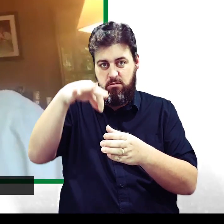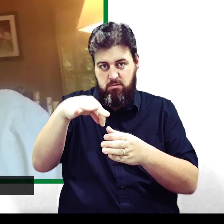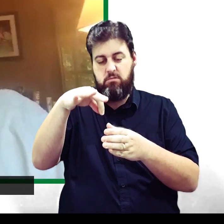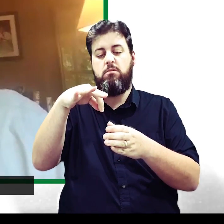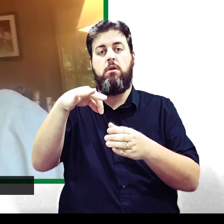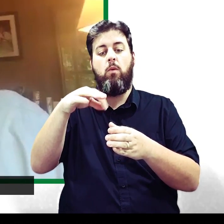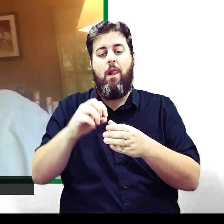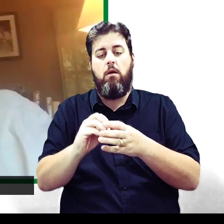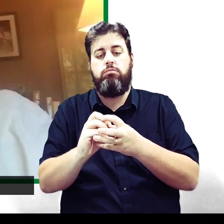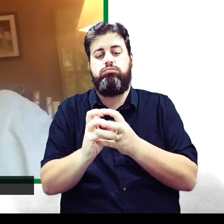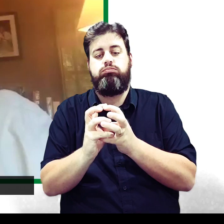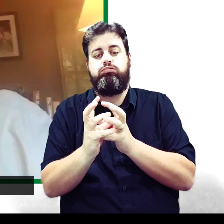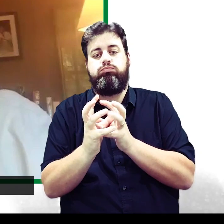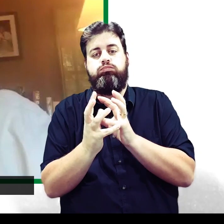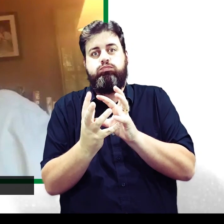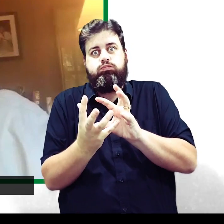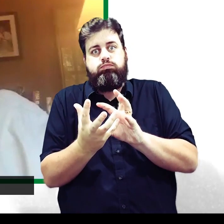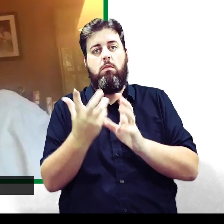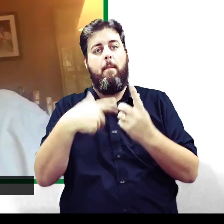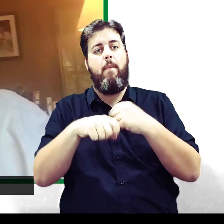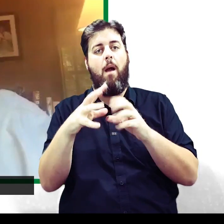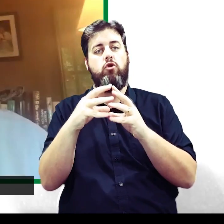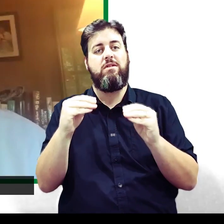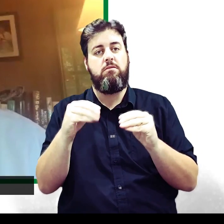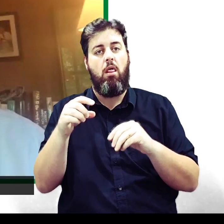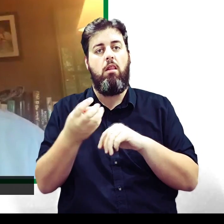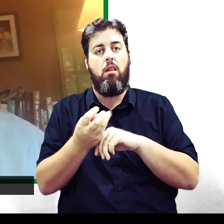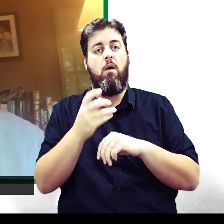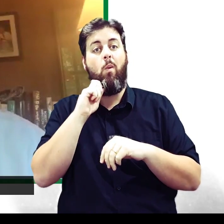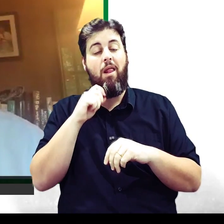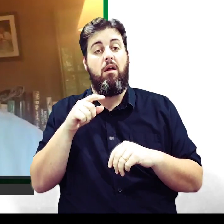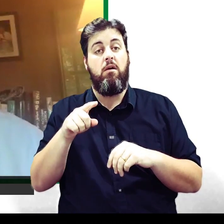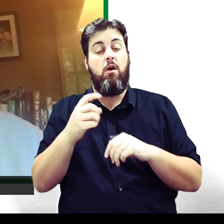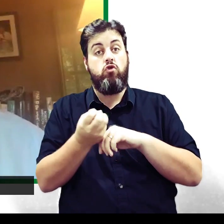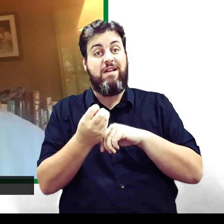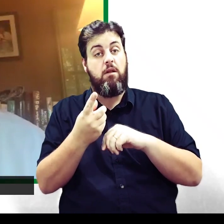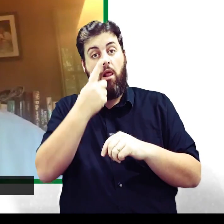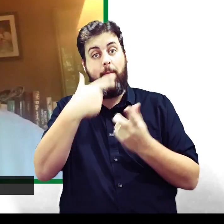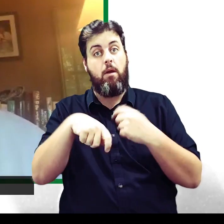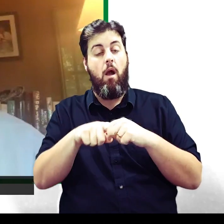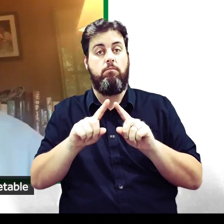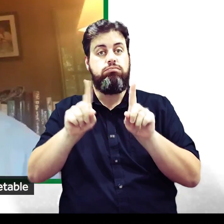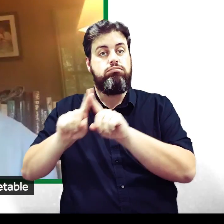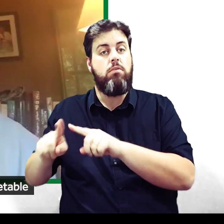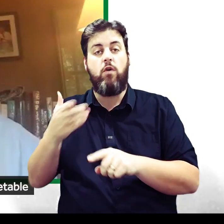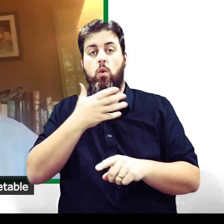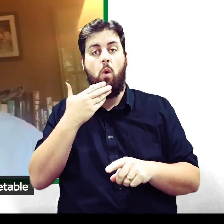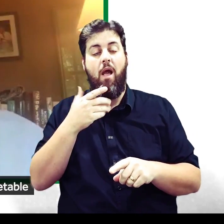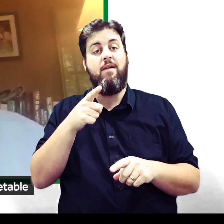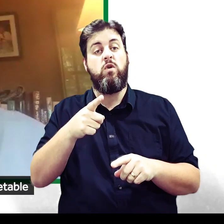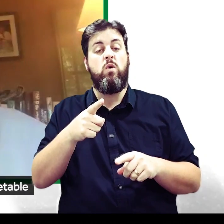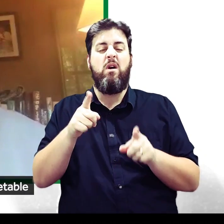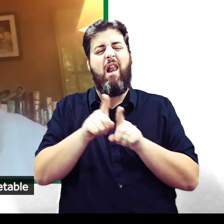those molecules of salt will grow around and form crystals. And actually you can make the crystals very pretty colored. If you put some,